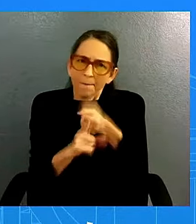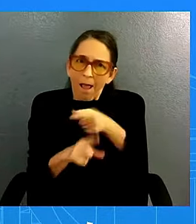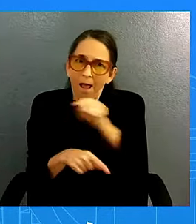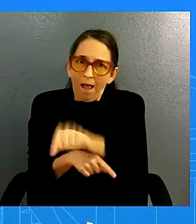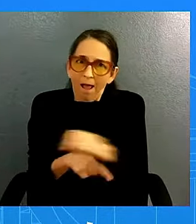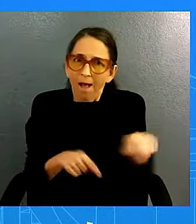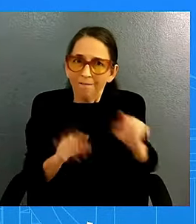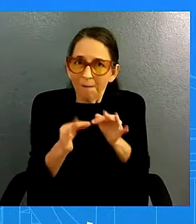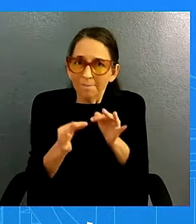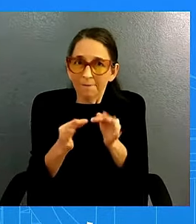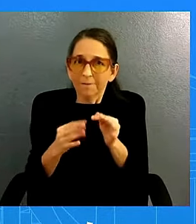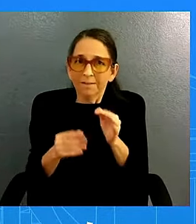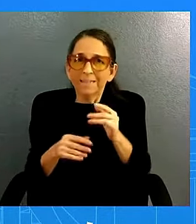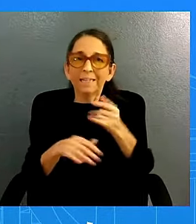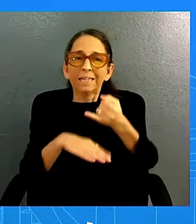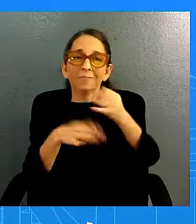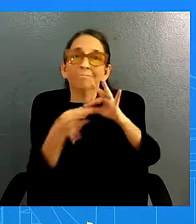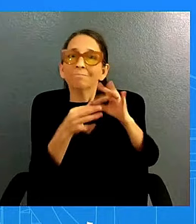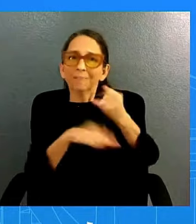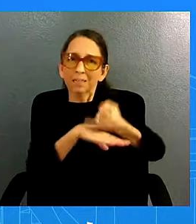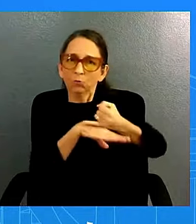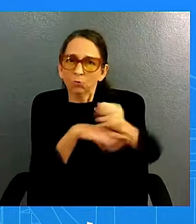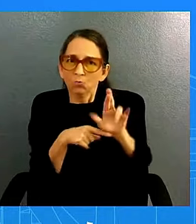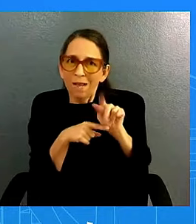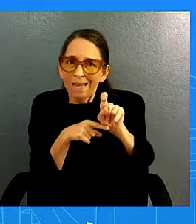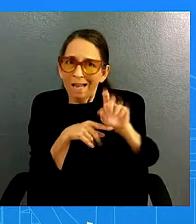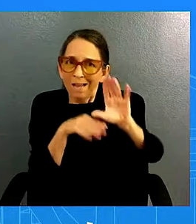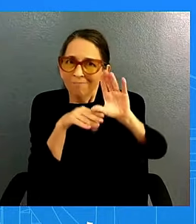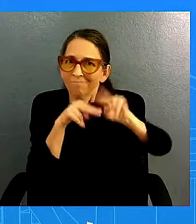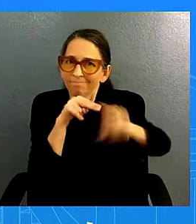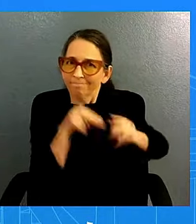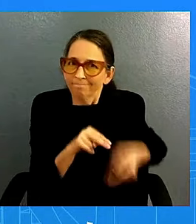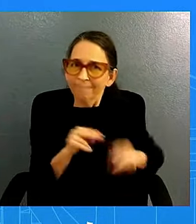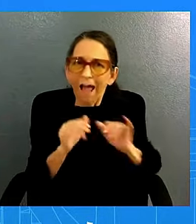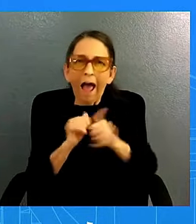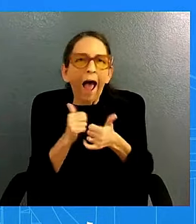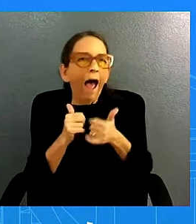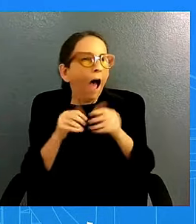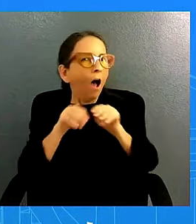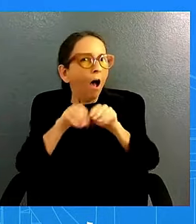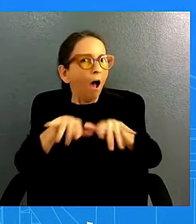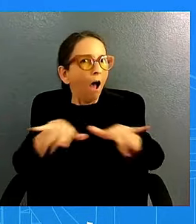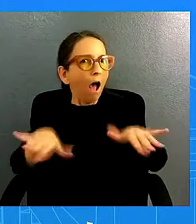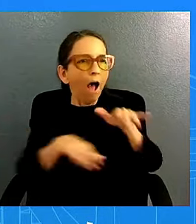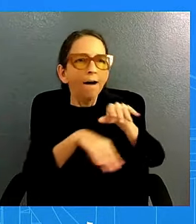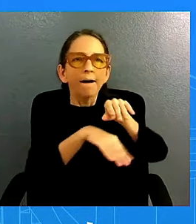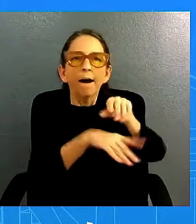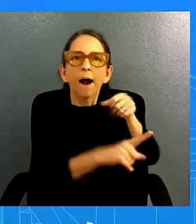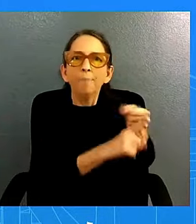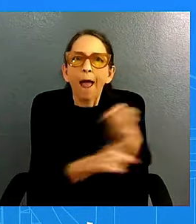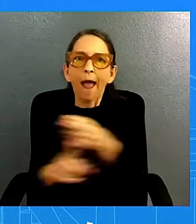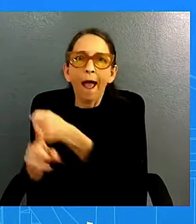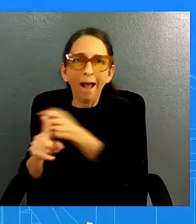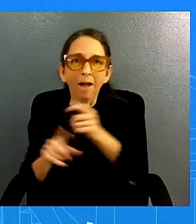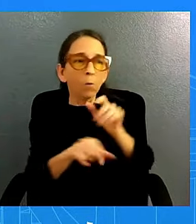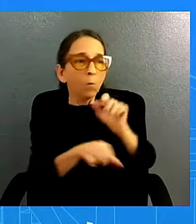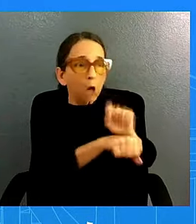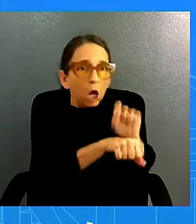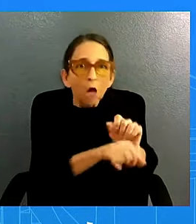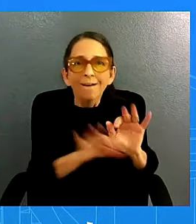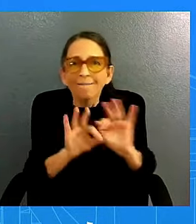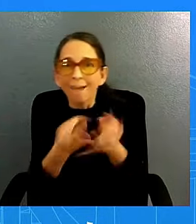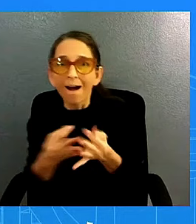interest rate ripple through to the economic lives of working american families and the answer that i shared with him and i'll share with you